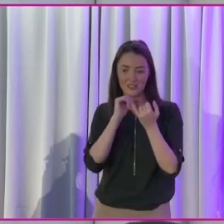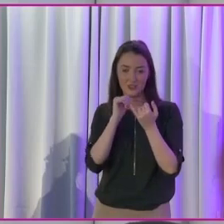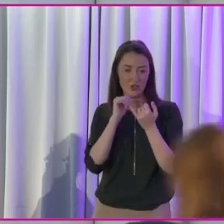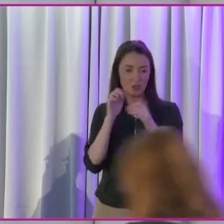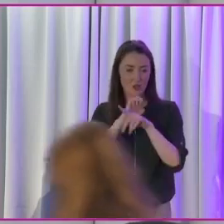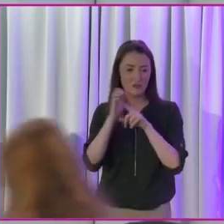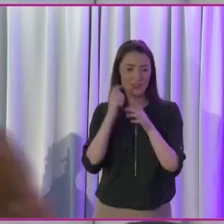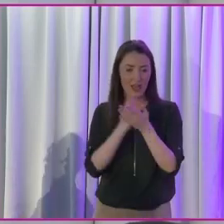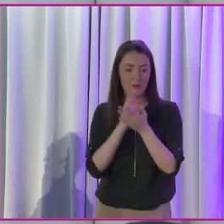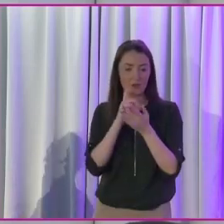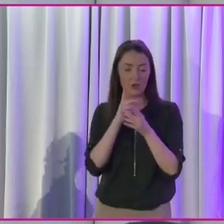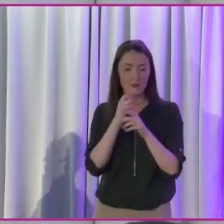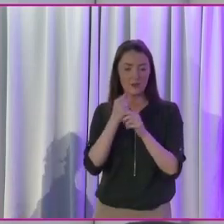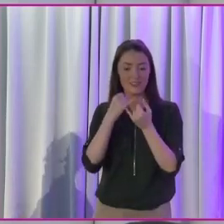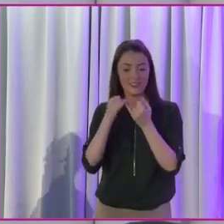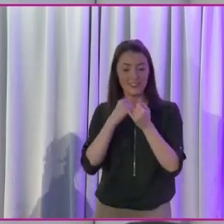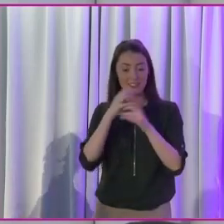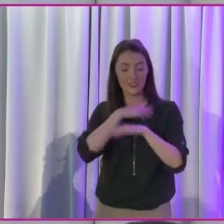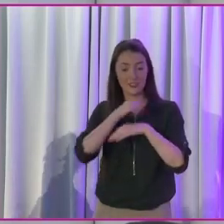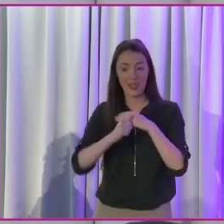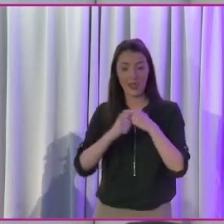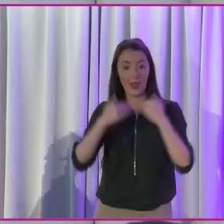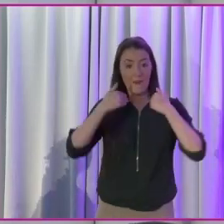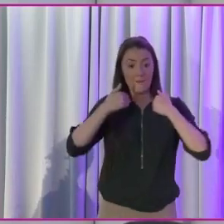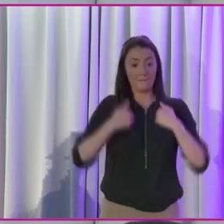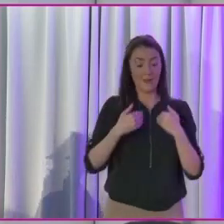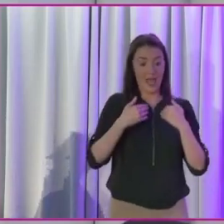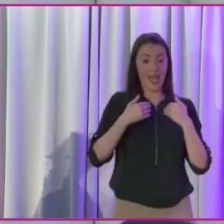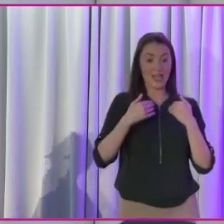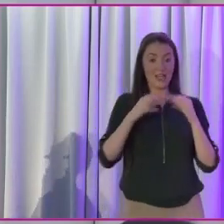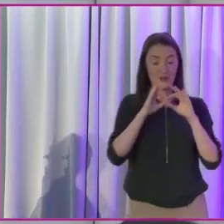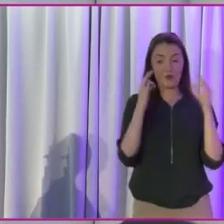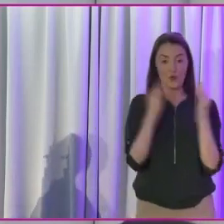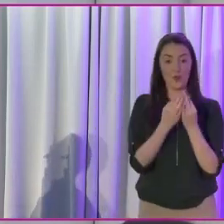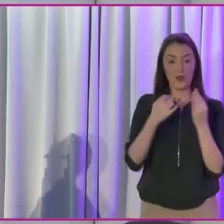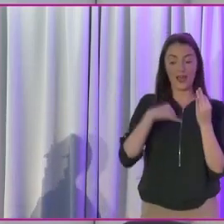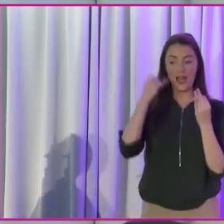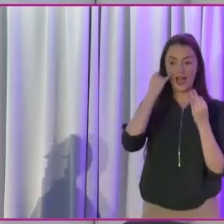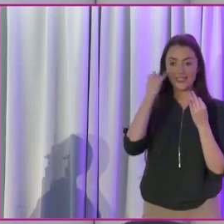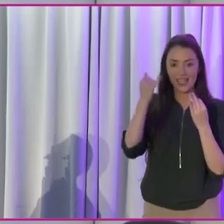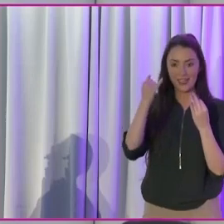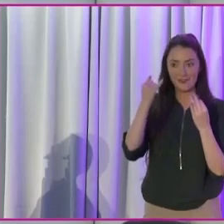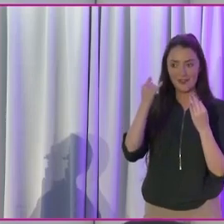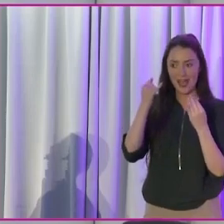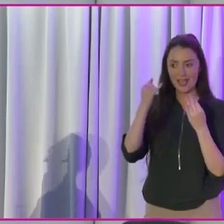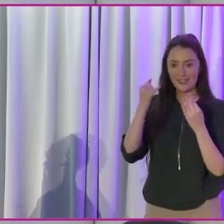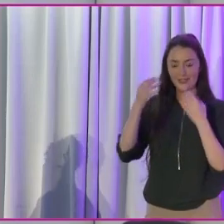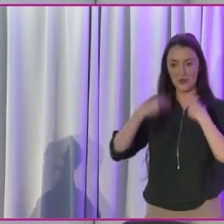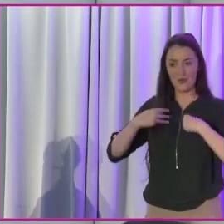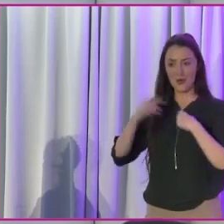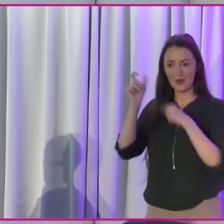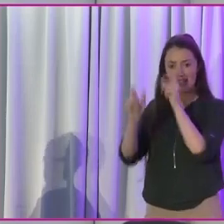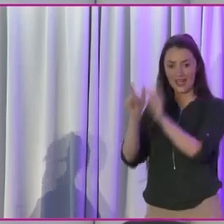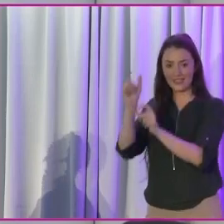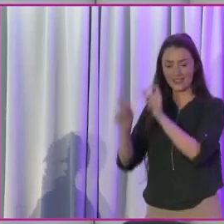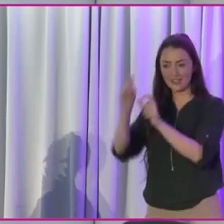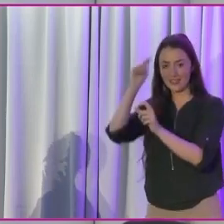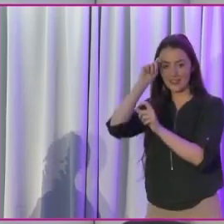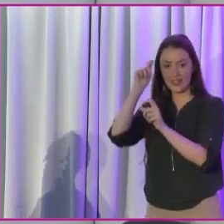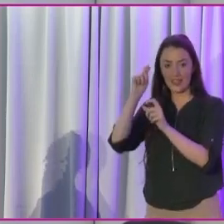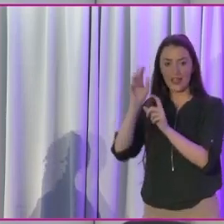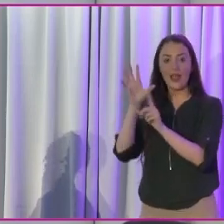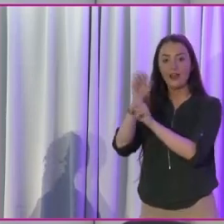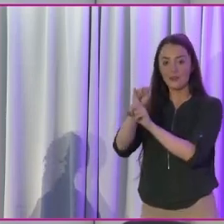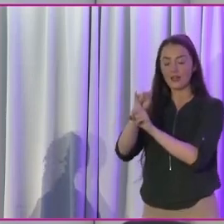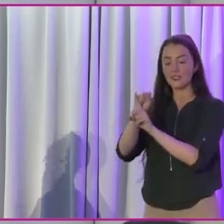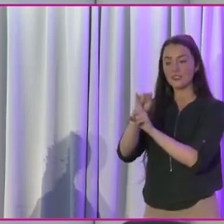the issues I've had with the men in the party, identifying female candidates who think, oh God, my God, where are we